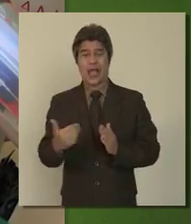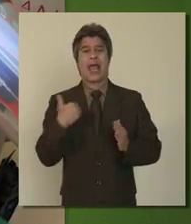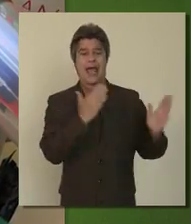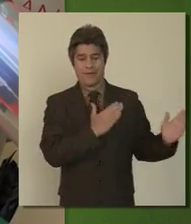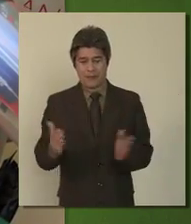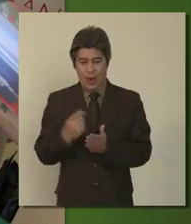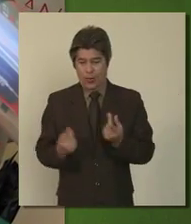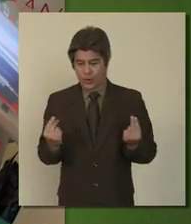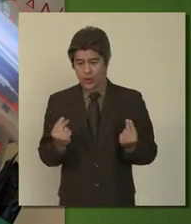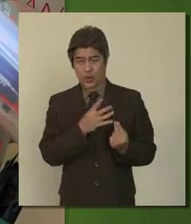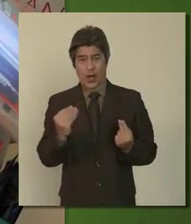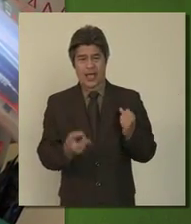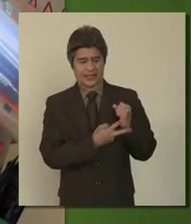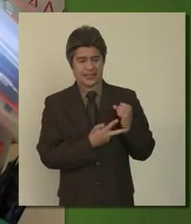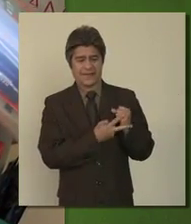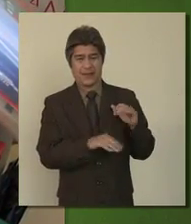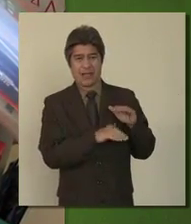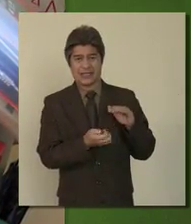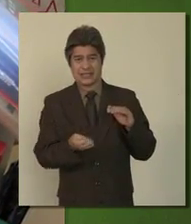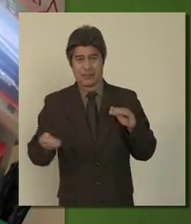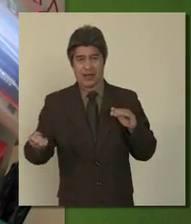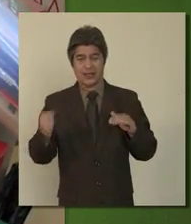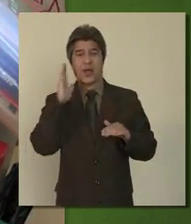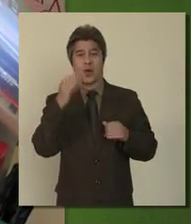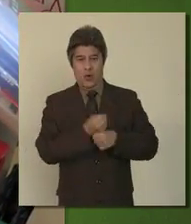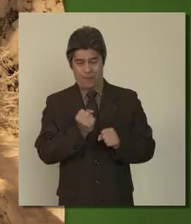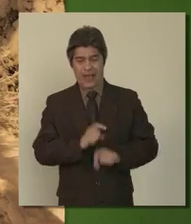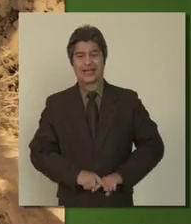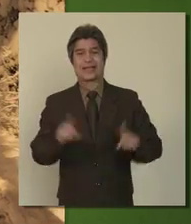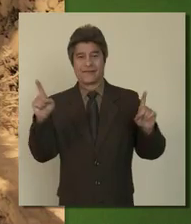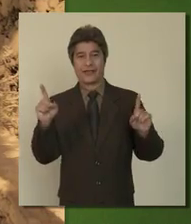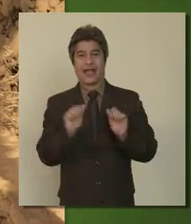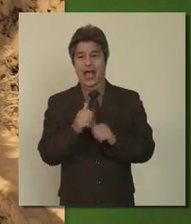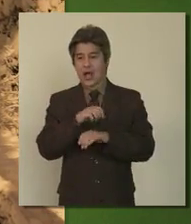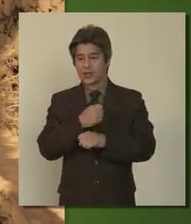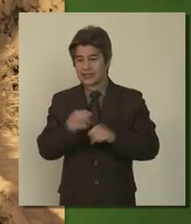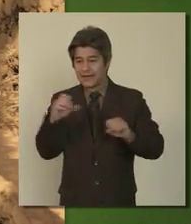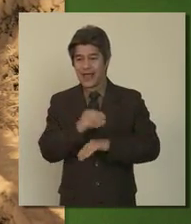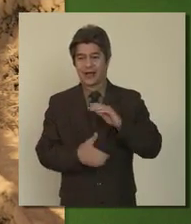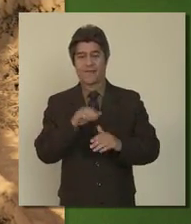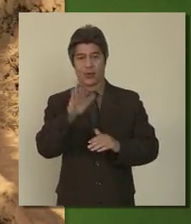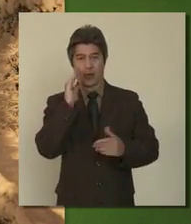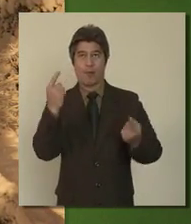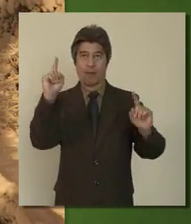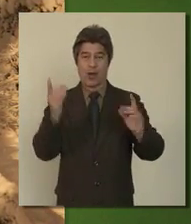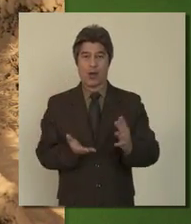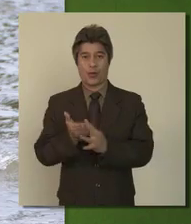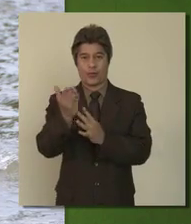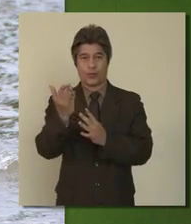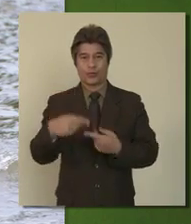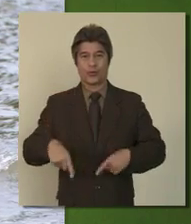having a plan for what to do and stocking up on some basic supplies can make all the difference in how safely and comfortably you make it through the crisis.